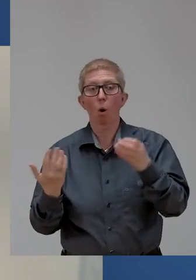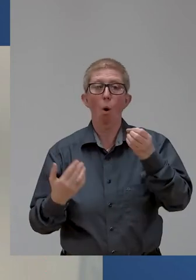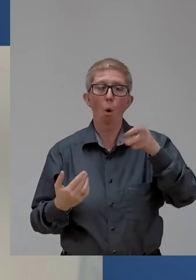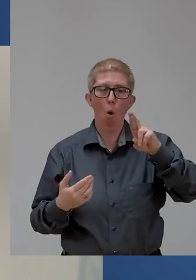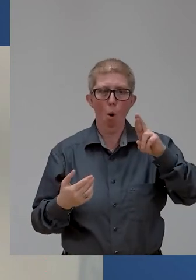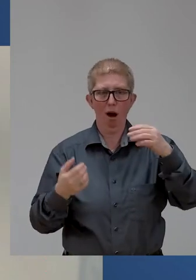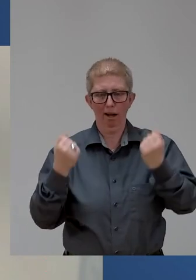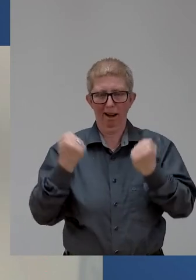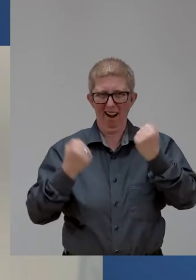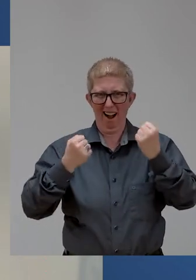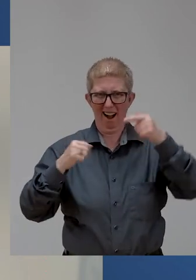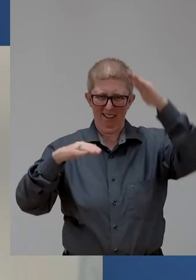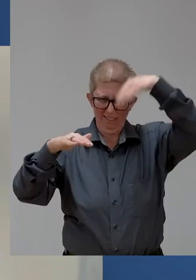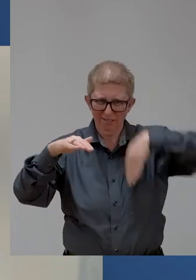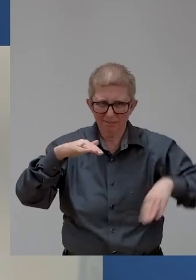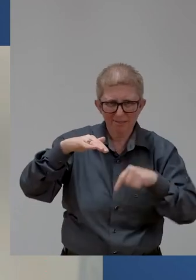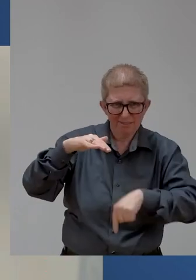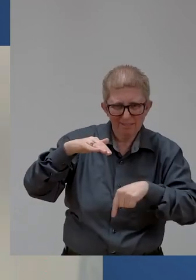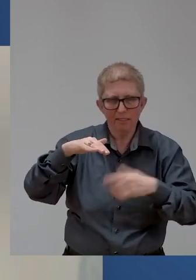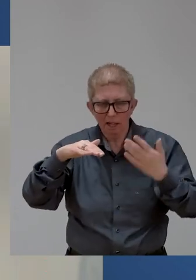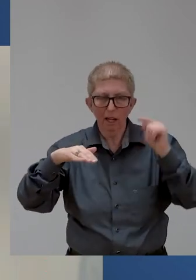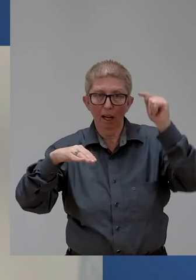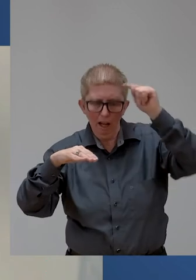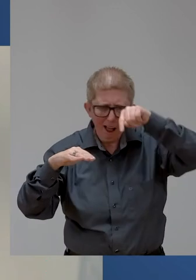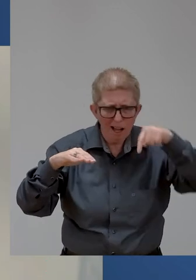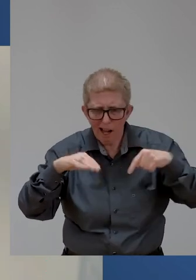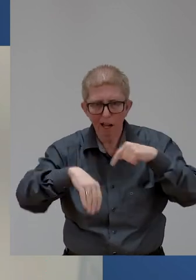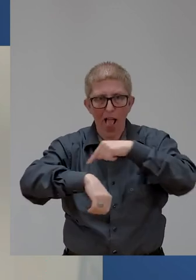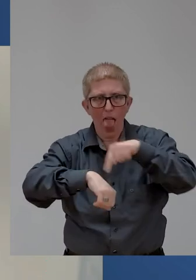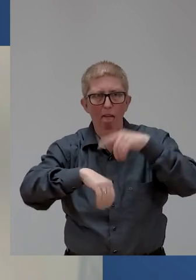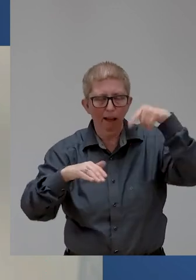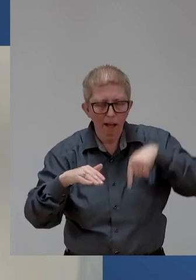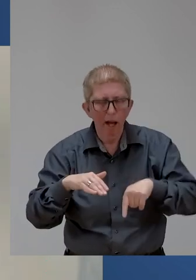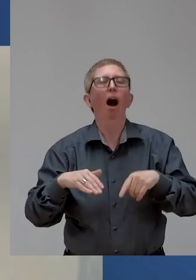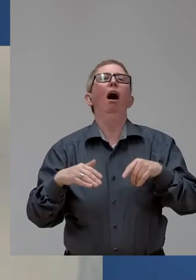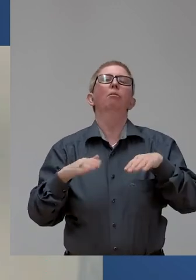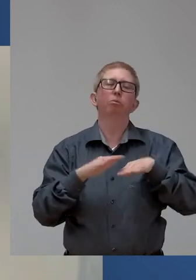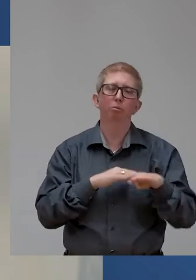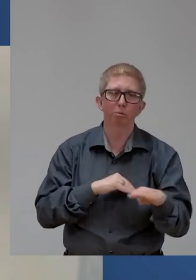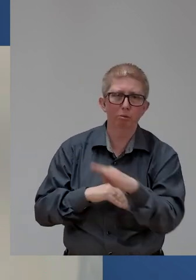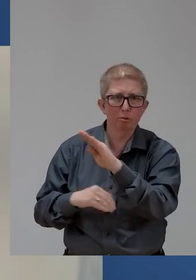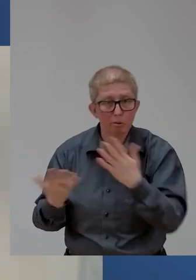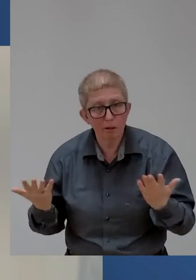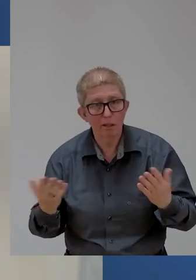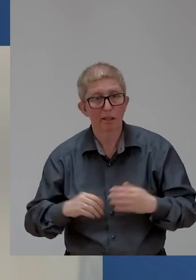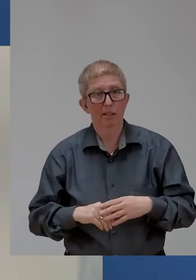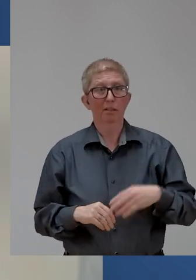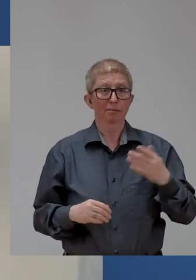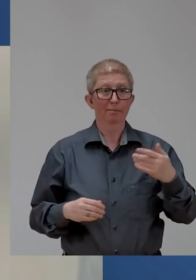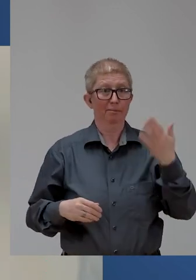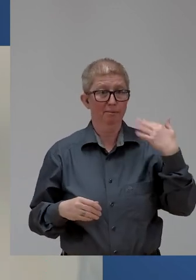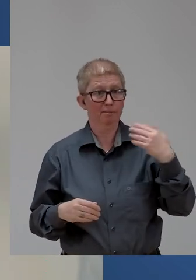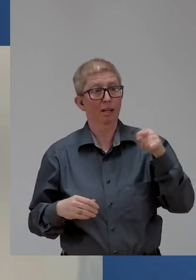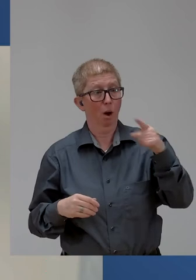waiting for hours, one time even waiting two hours for a guard to bring a key on a keyring of 30 keys,